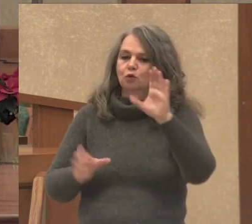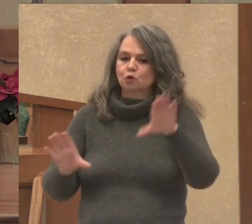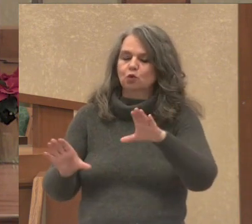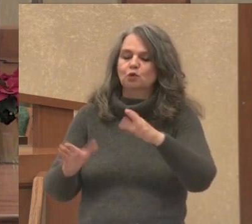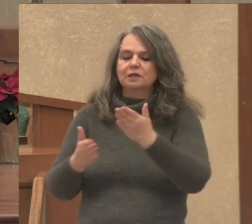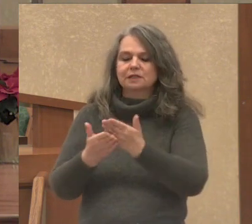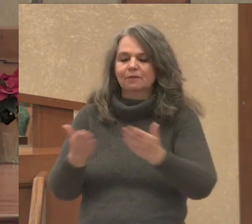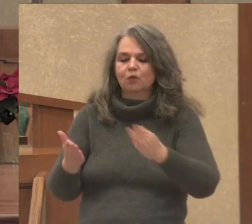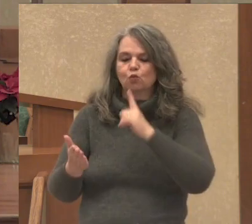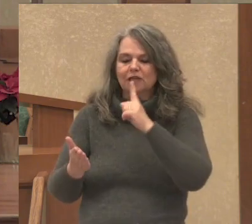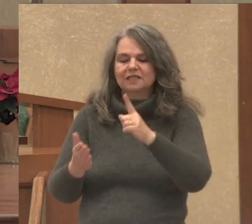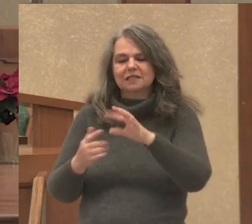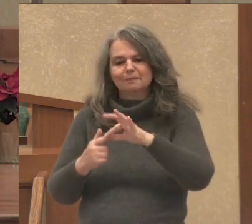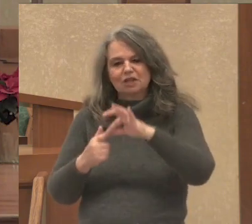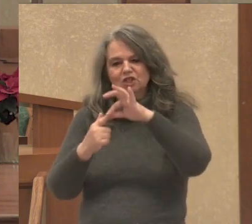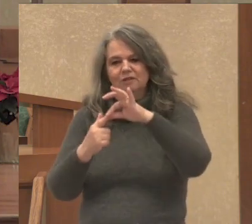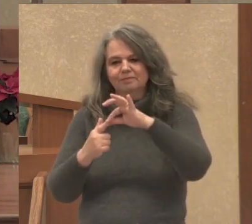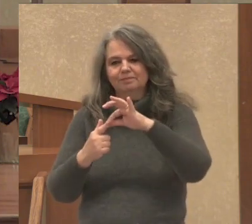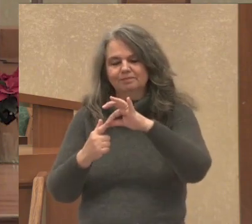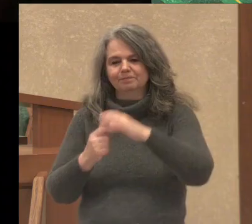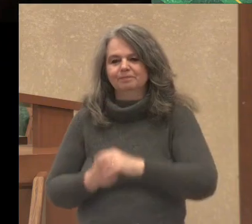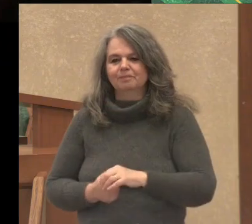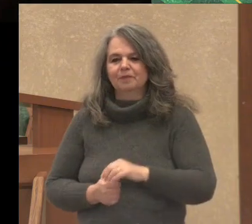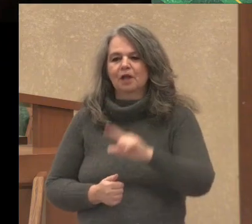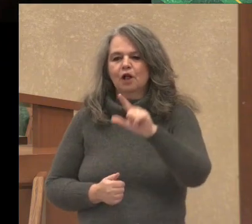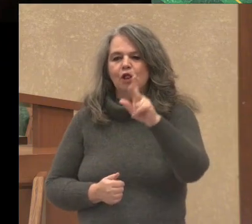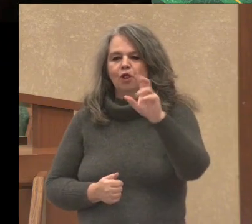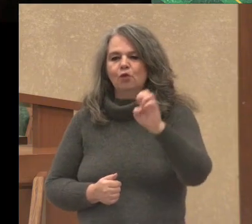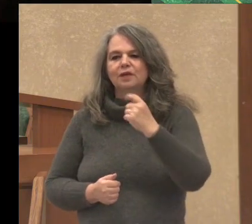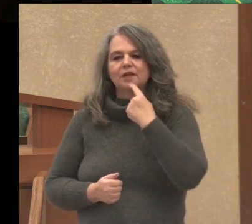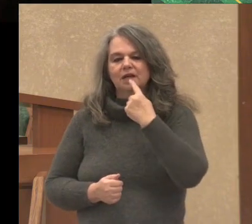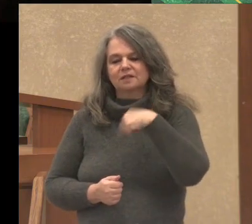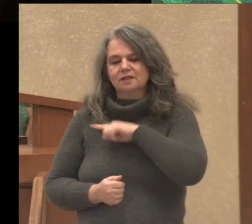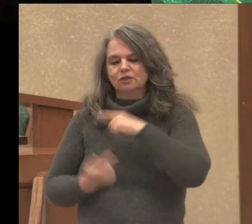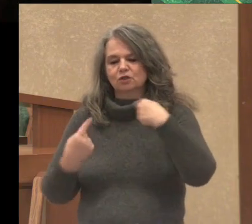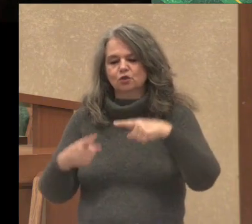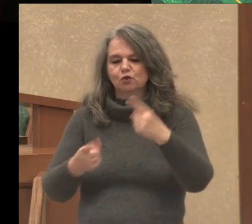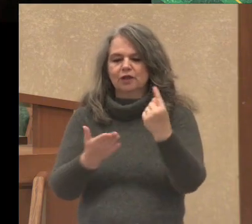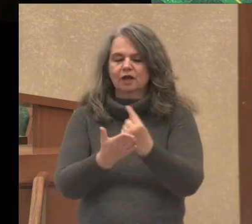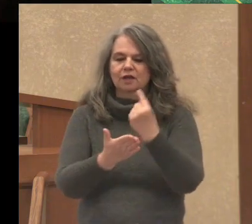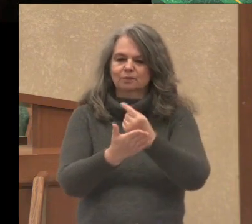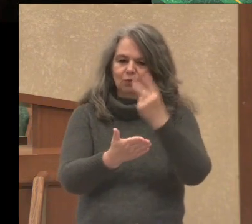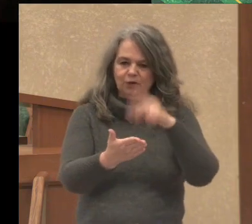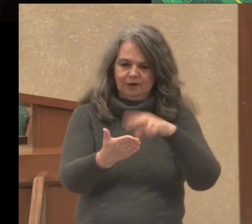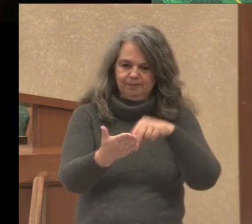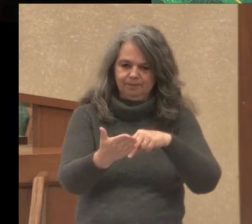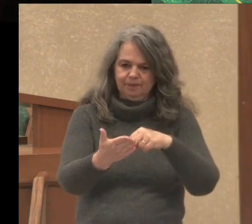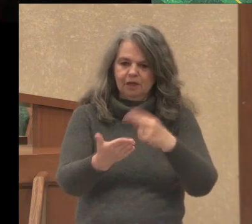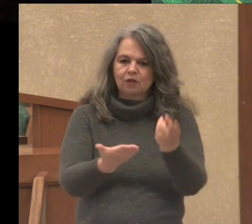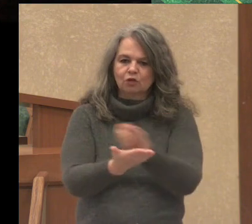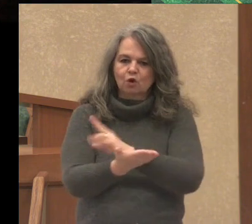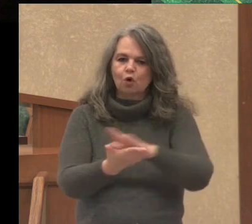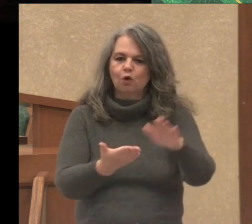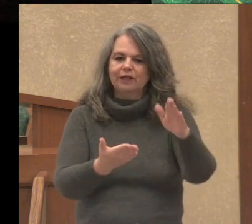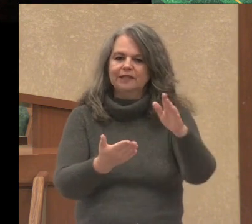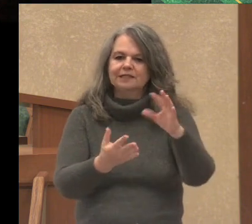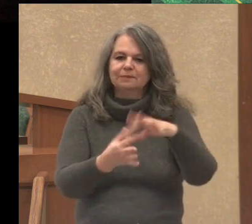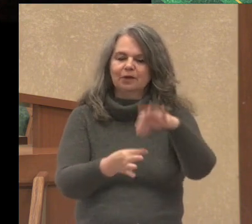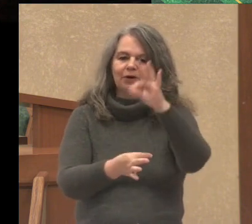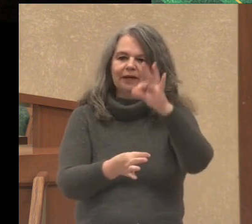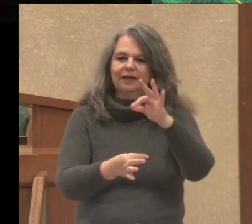Luke tells us in our gospel reading that the Holy Spirit rested on Simeon